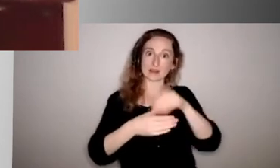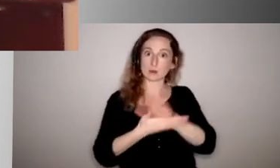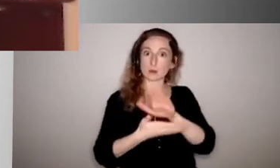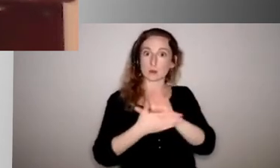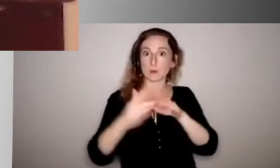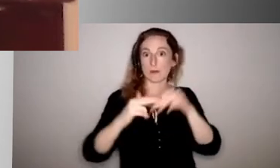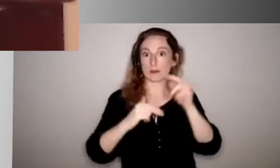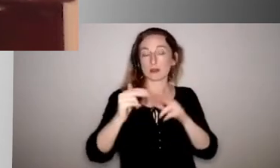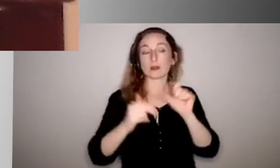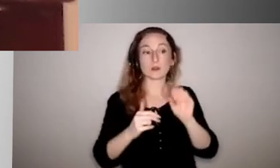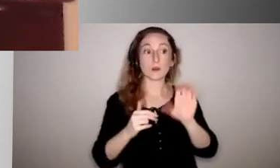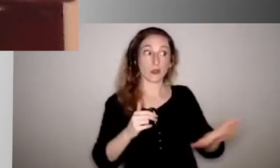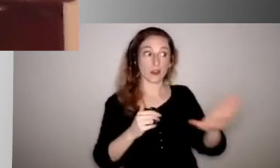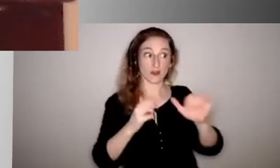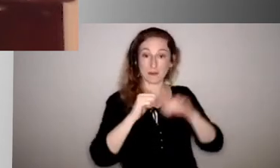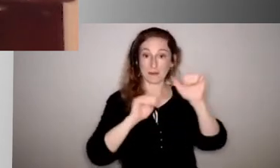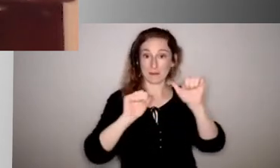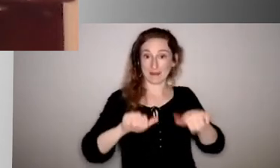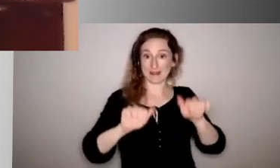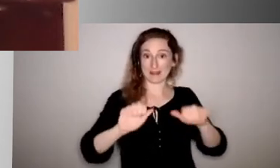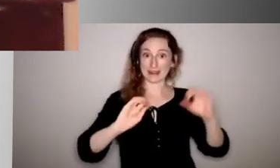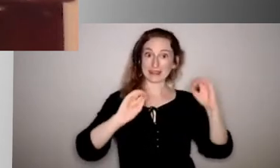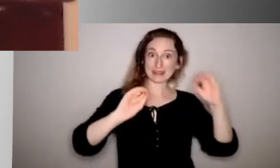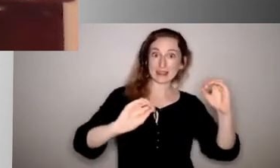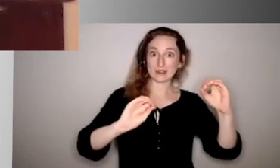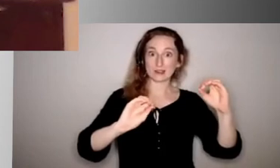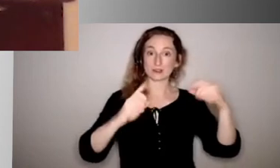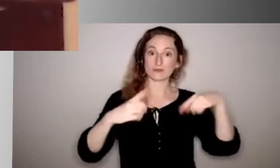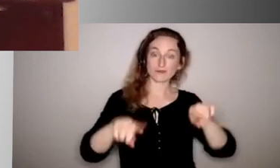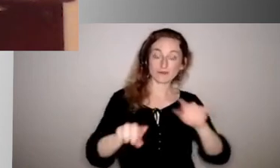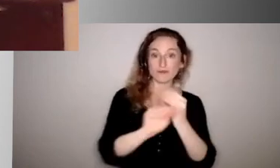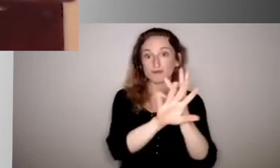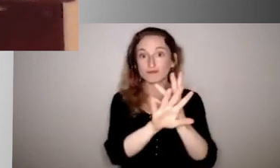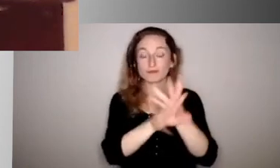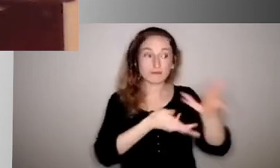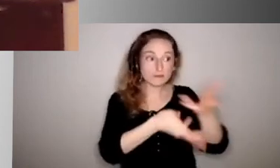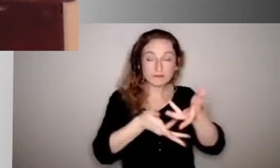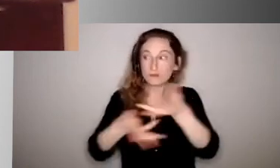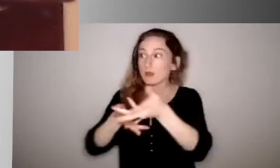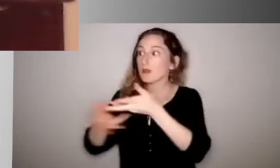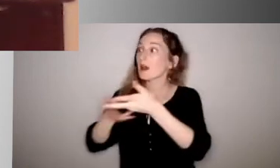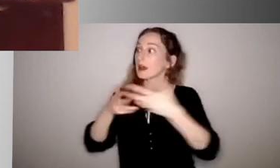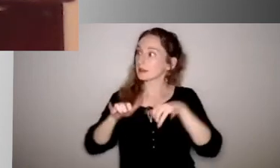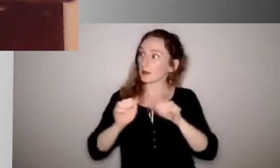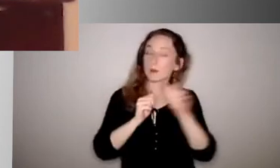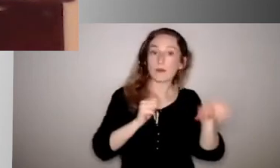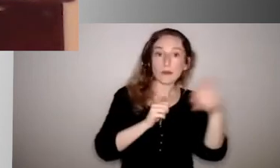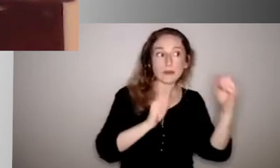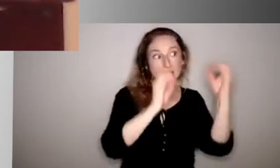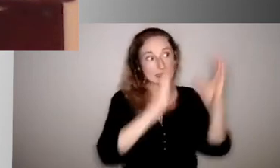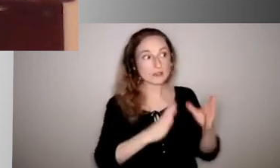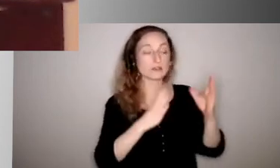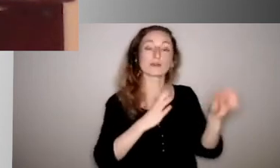going to be greatly enhanced by having them in the classroom and being able to be still engaged with other grade-level team members or content-level